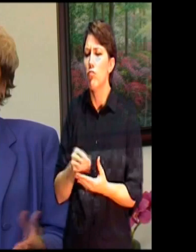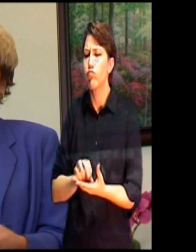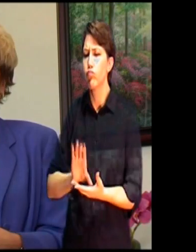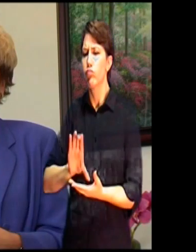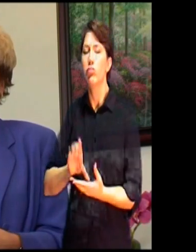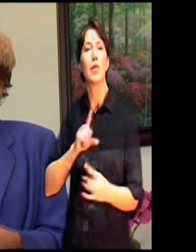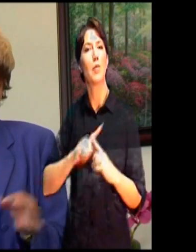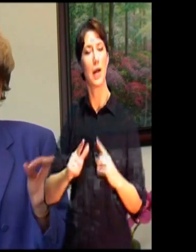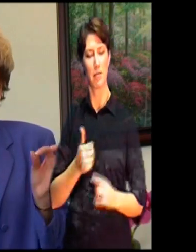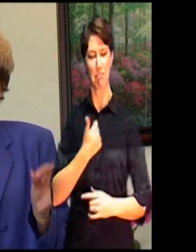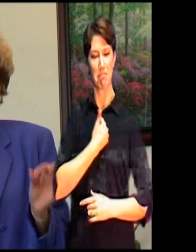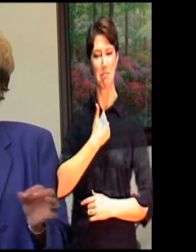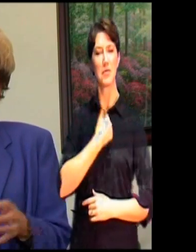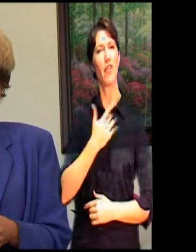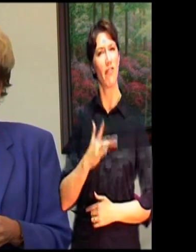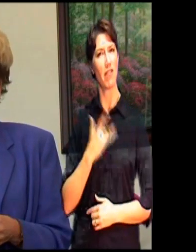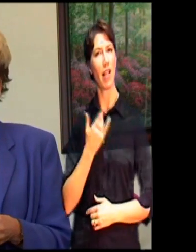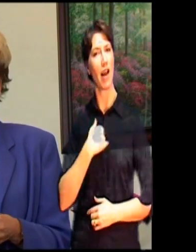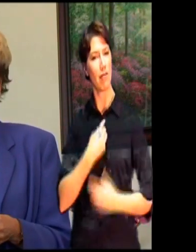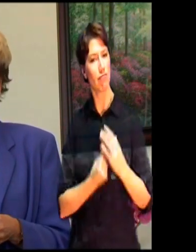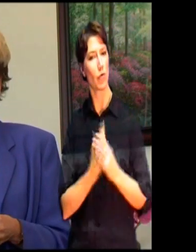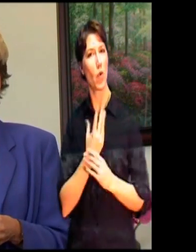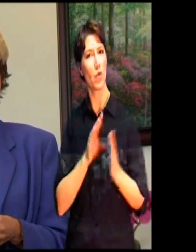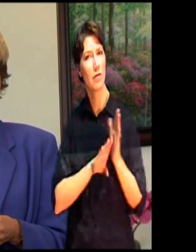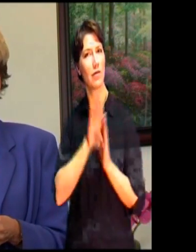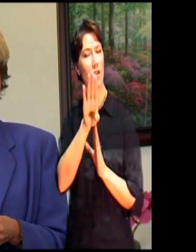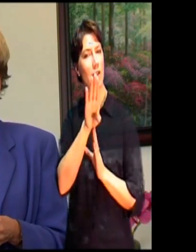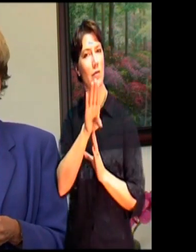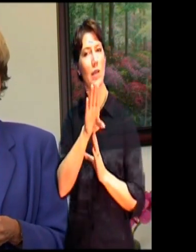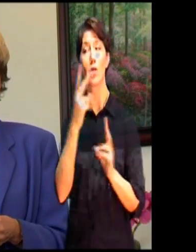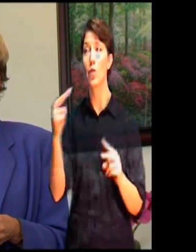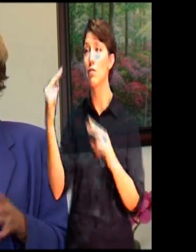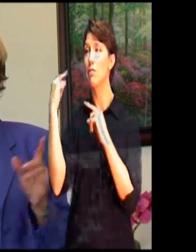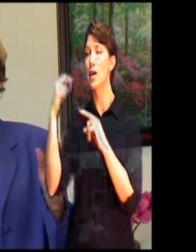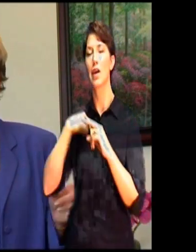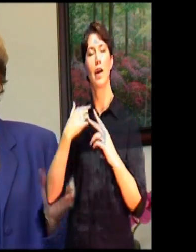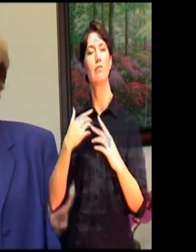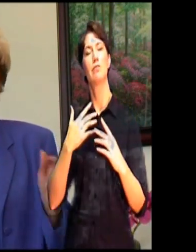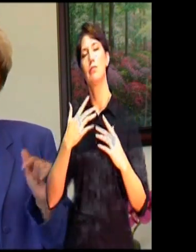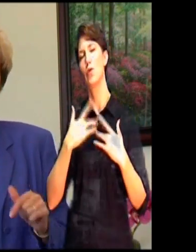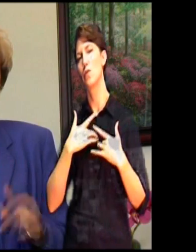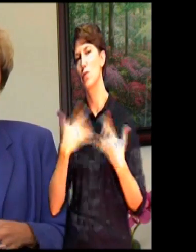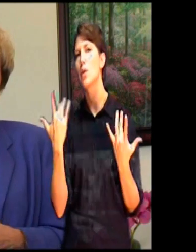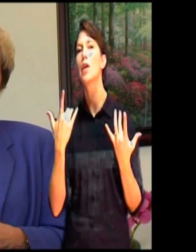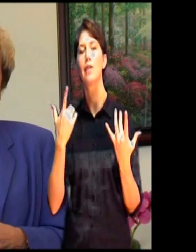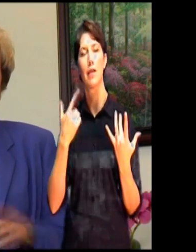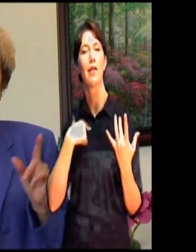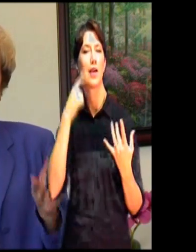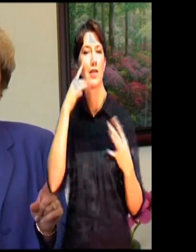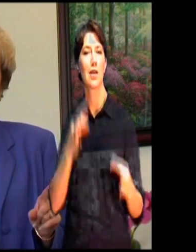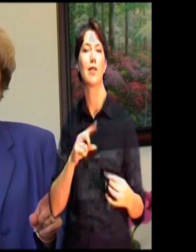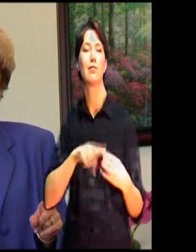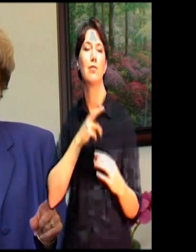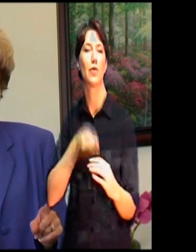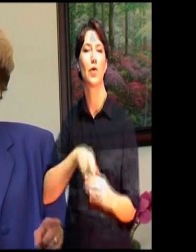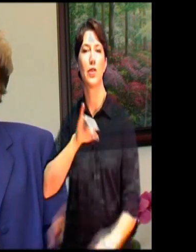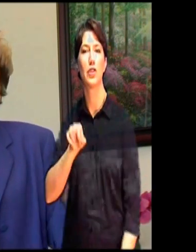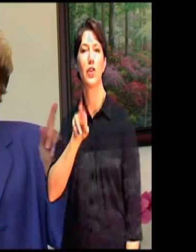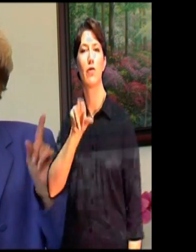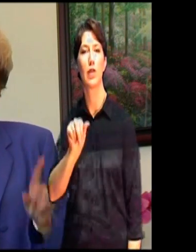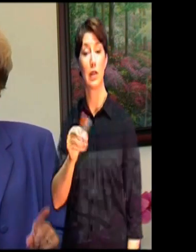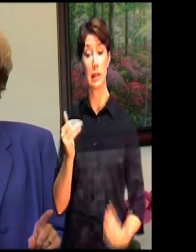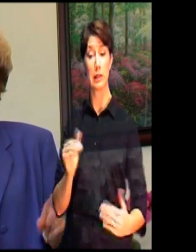and growing with that. And I'm so thankful I made that decision years ago. And I want all of you to watch what I do this evening and ask yourself,